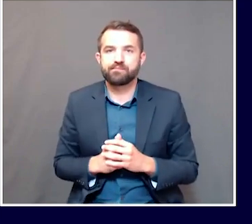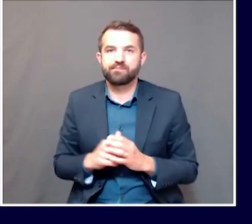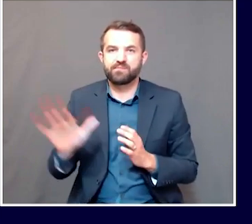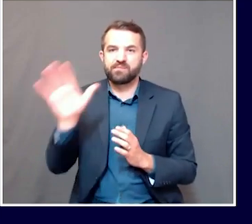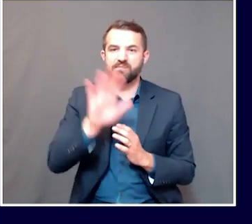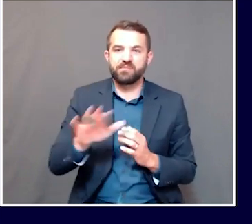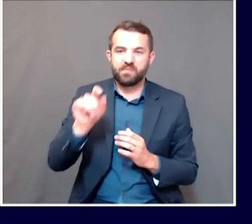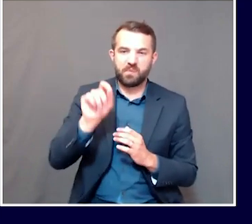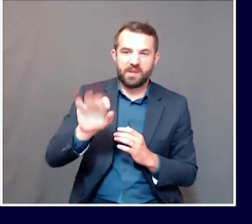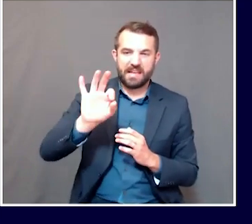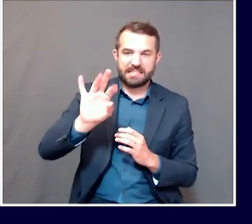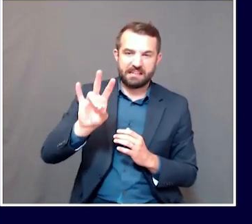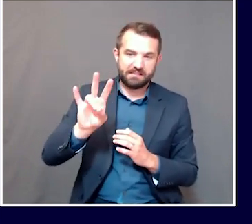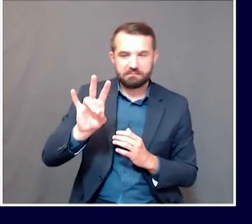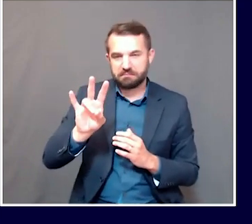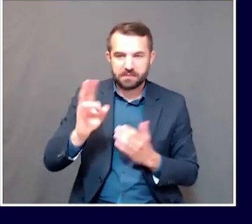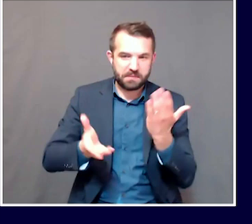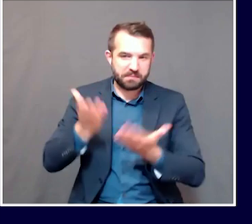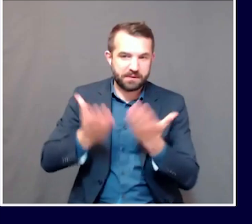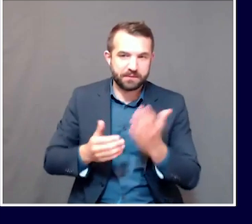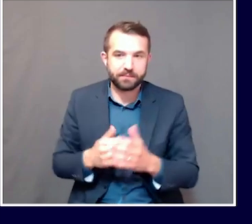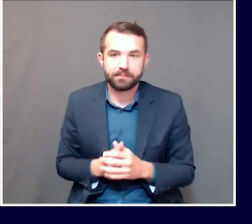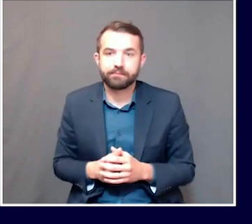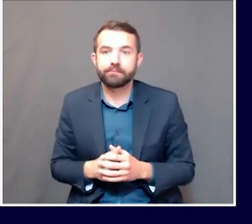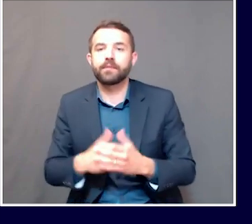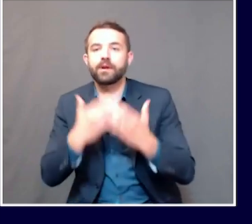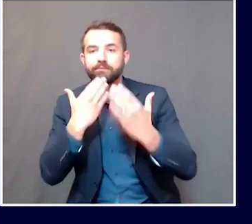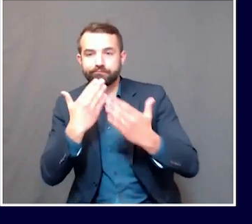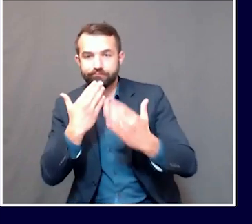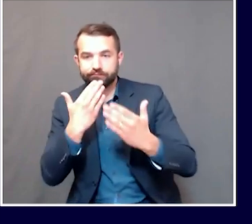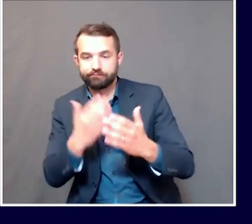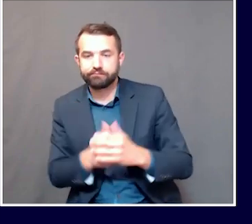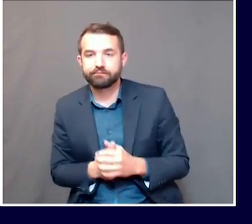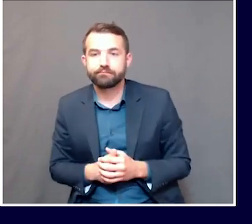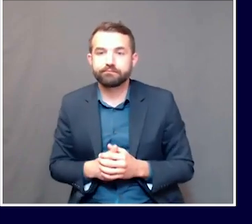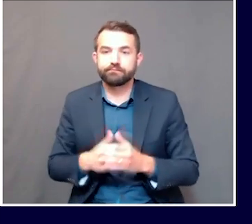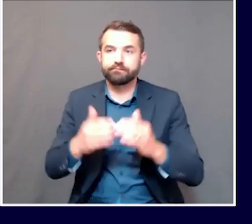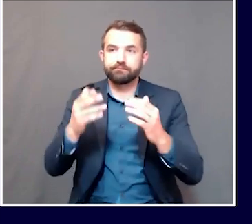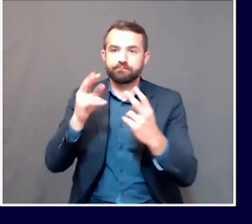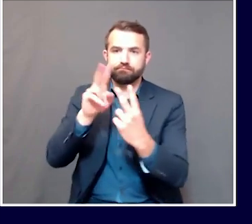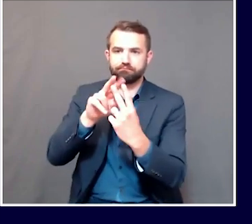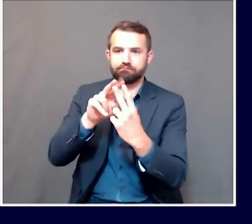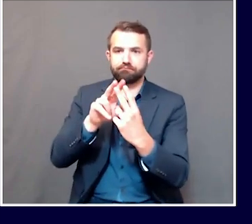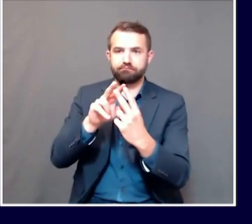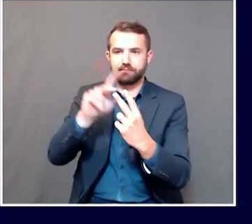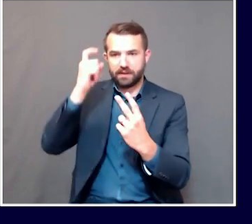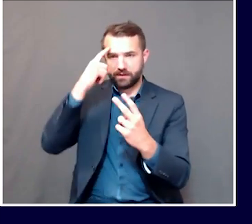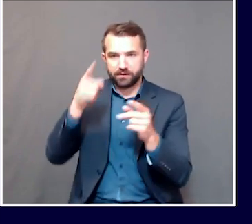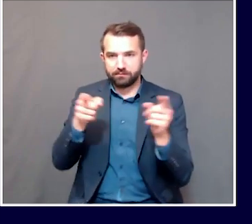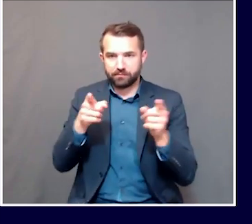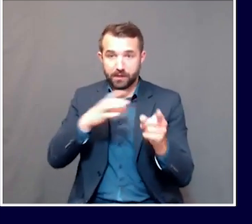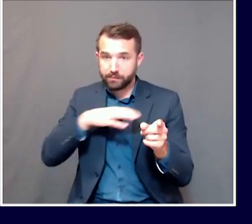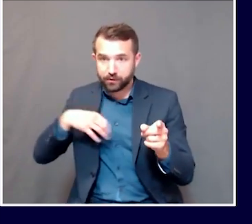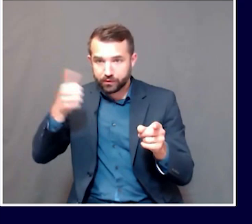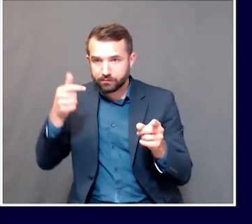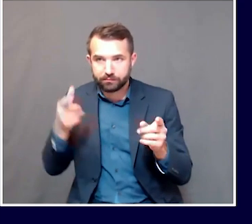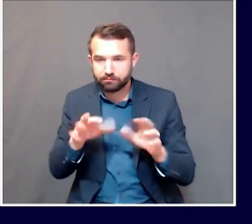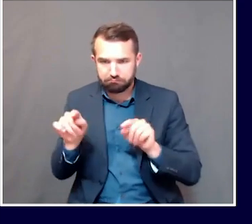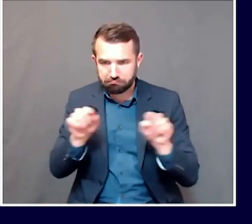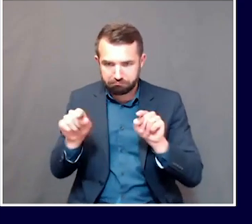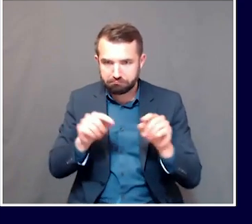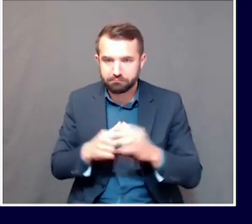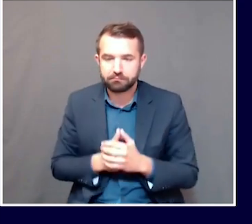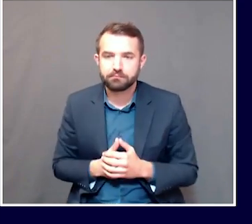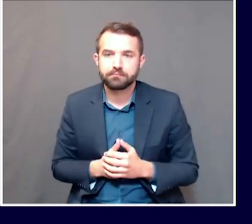Okay, thank you. And I'm not sure which, who wants to answer this question, but it is related to this ask from the hospitality